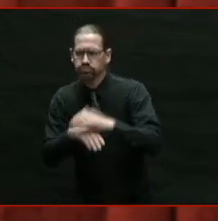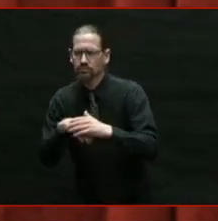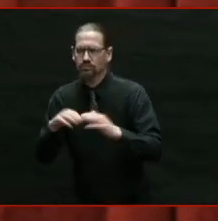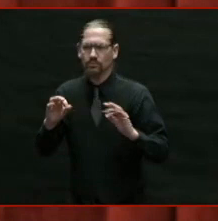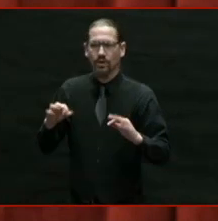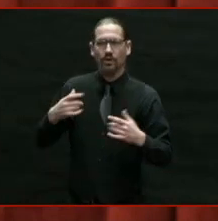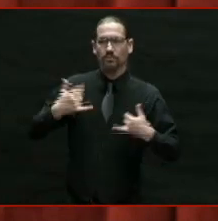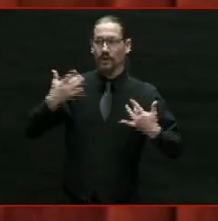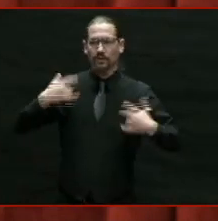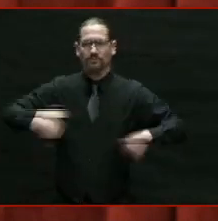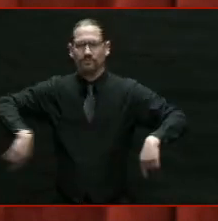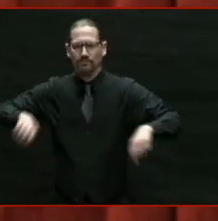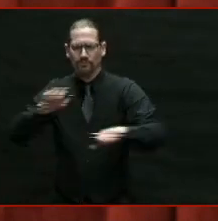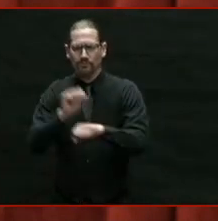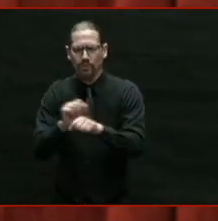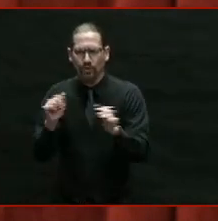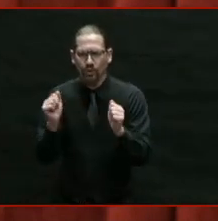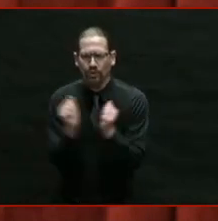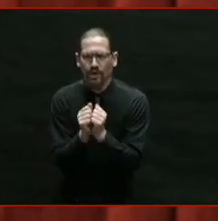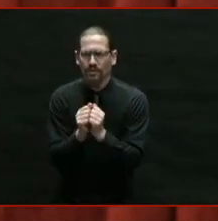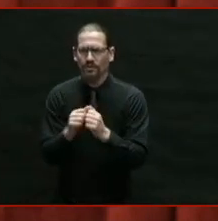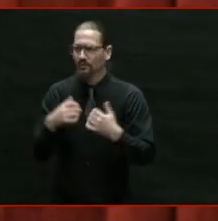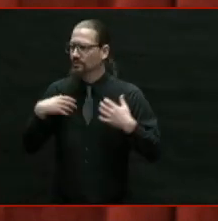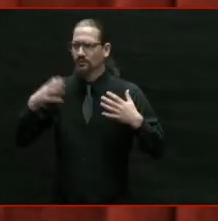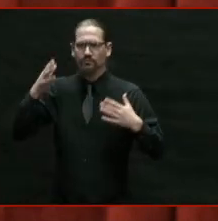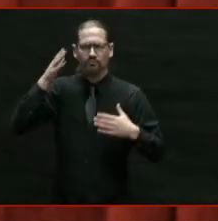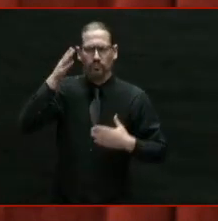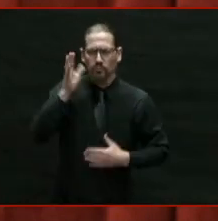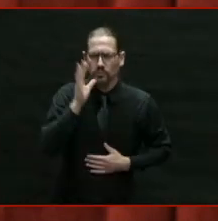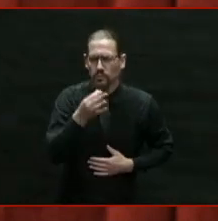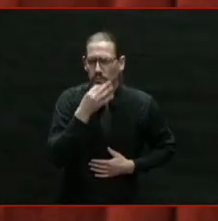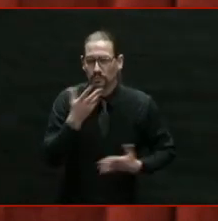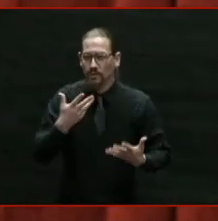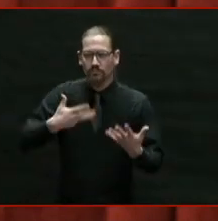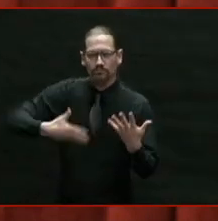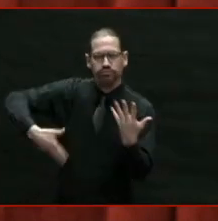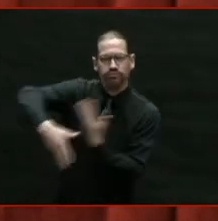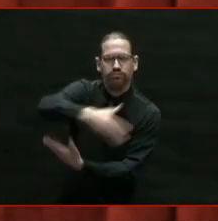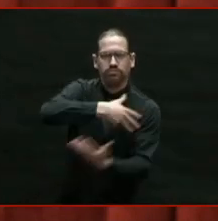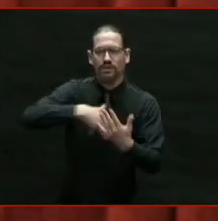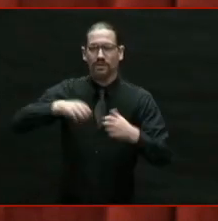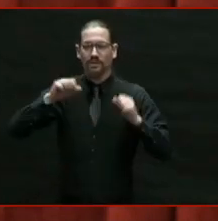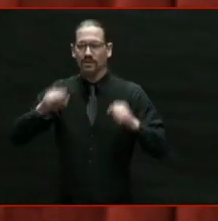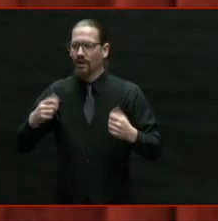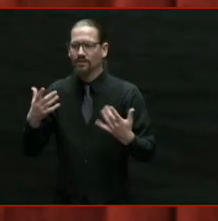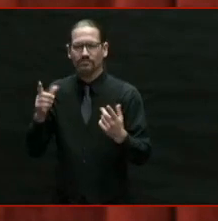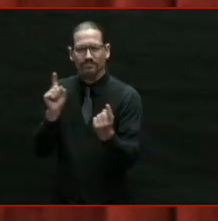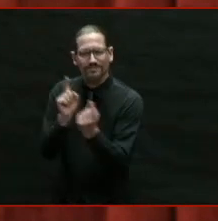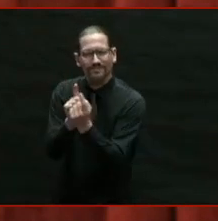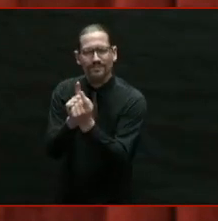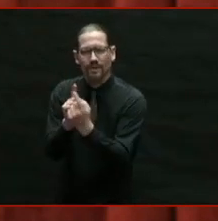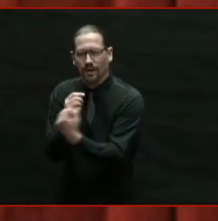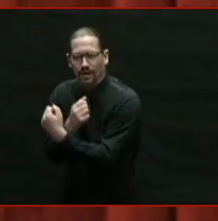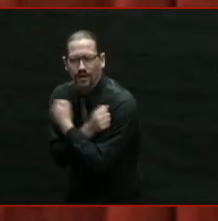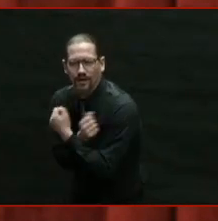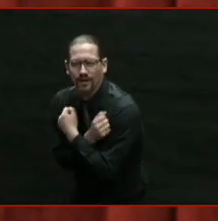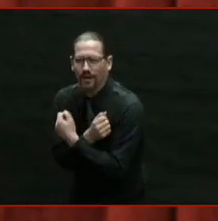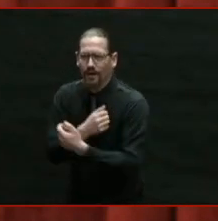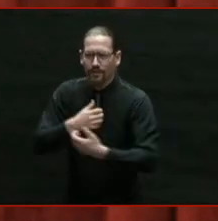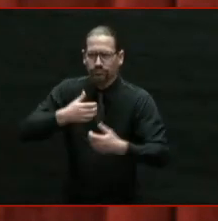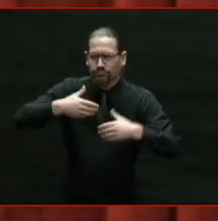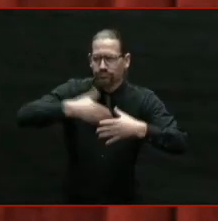be together again in person. Holding each other, hugging each other, being with our friends, working together,